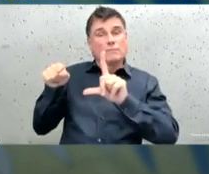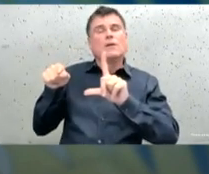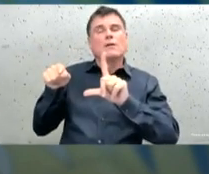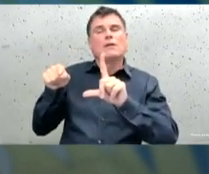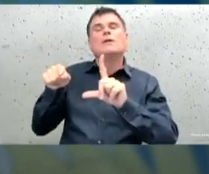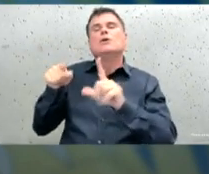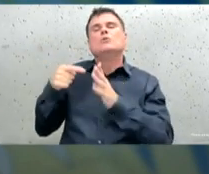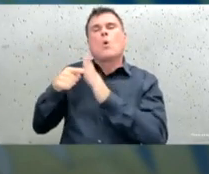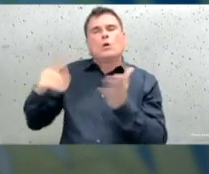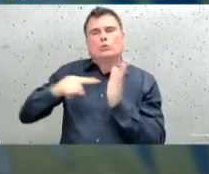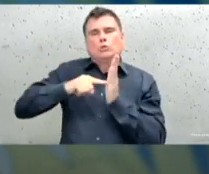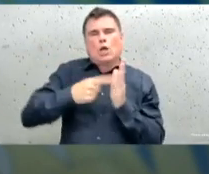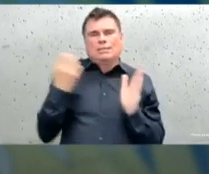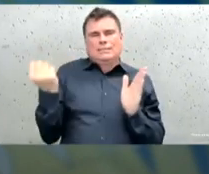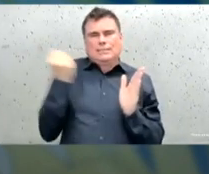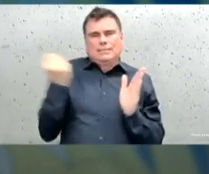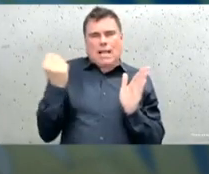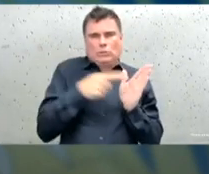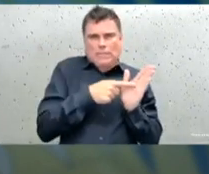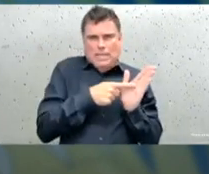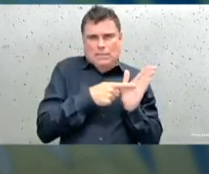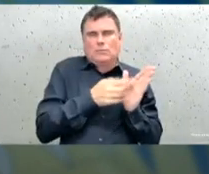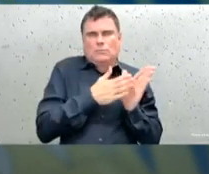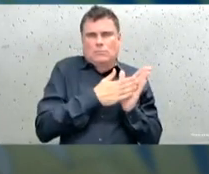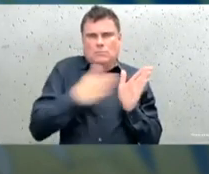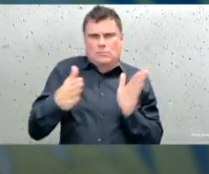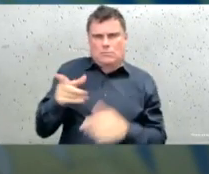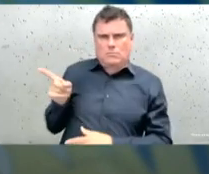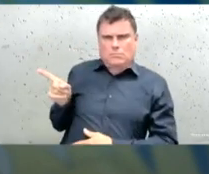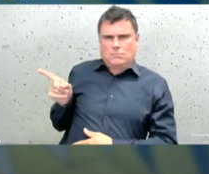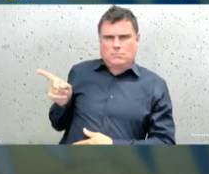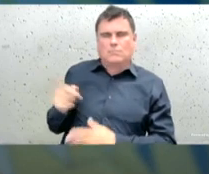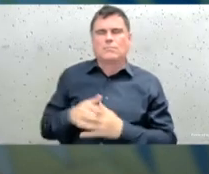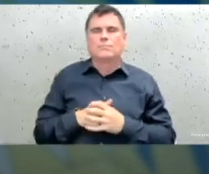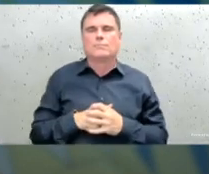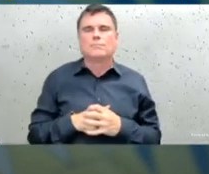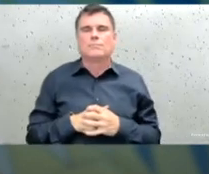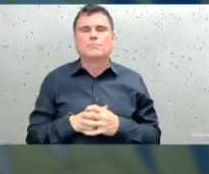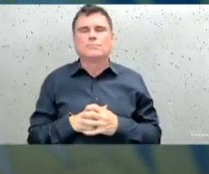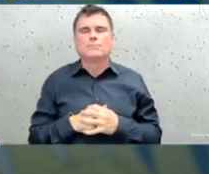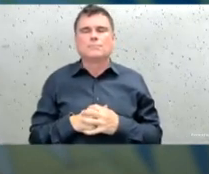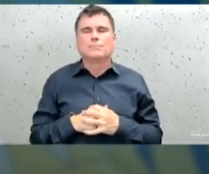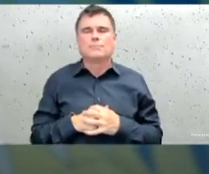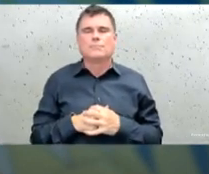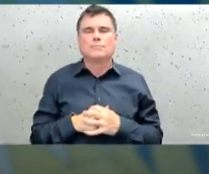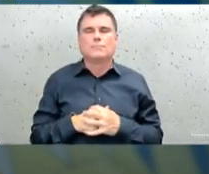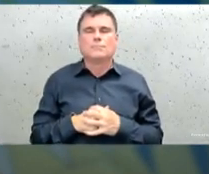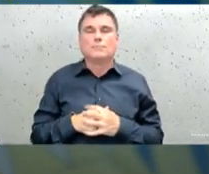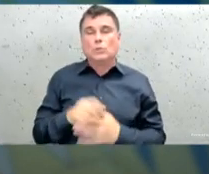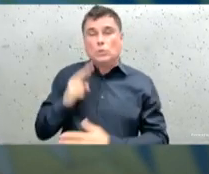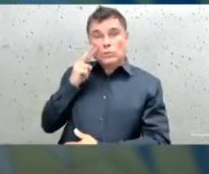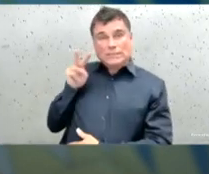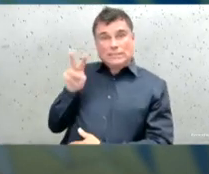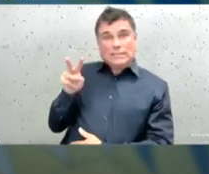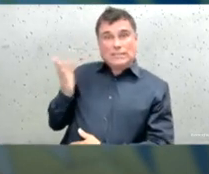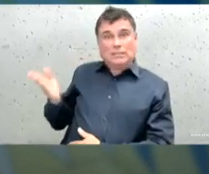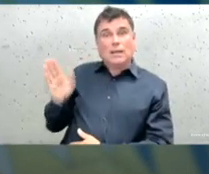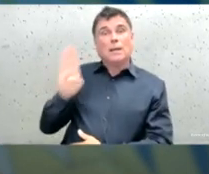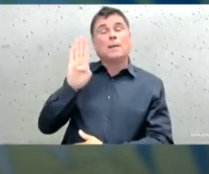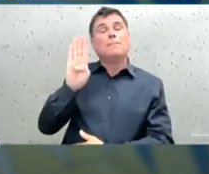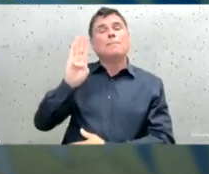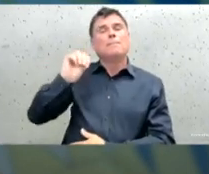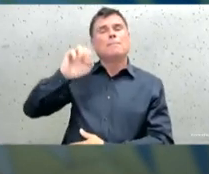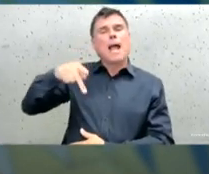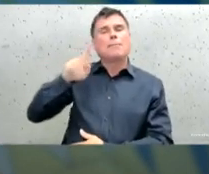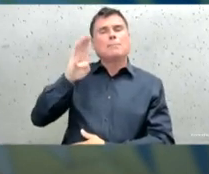residents of the people who are infected. And what we see is that we still continue to have challenges across the north. No